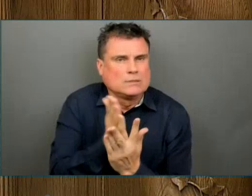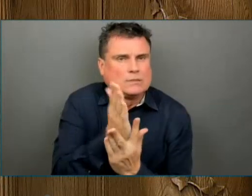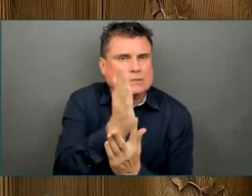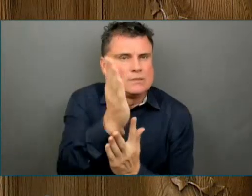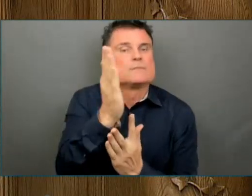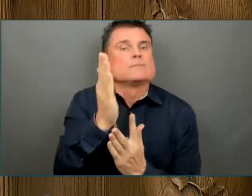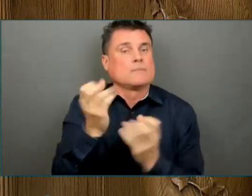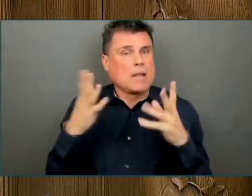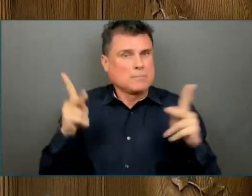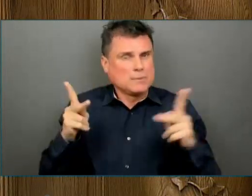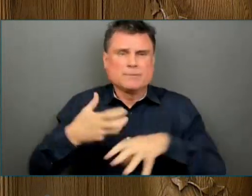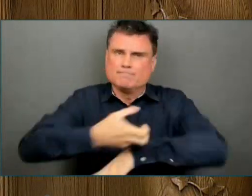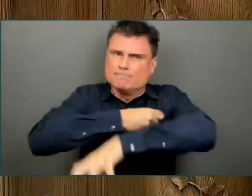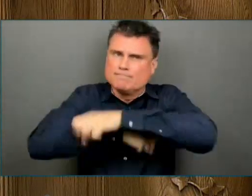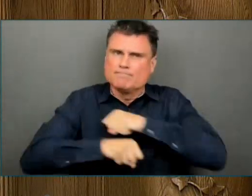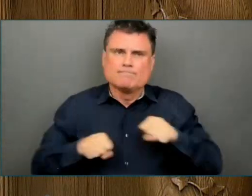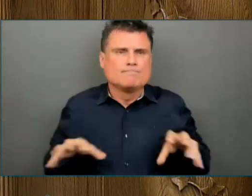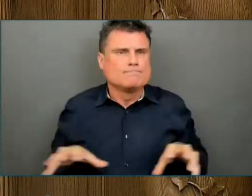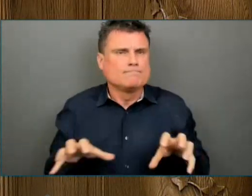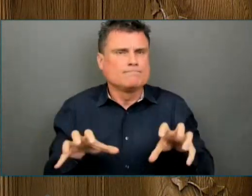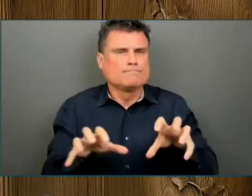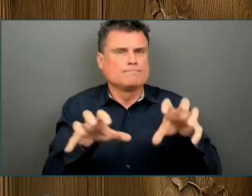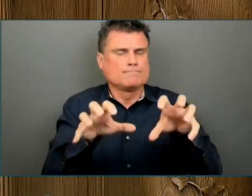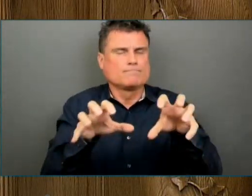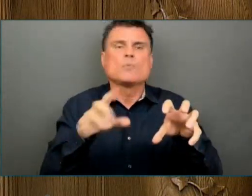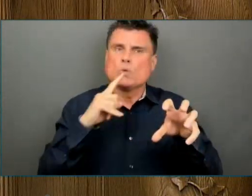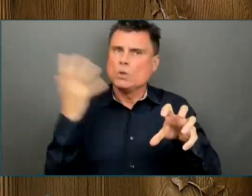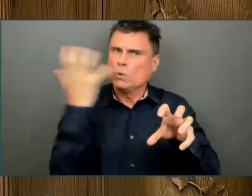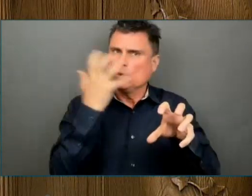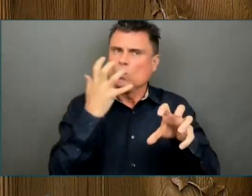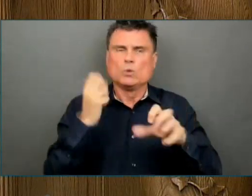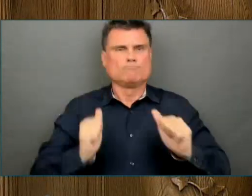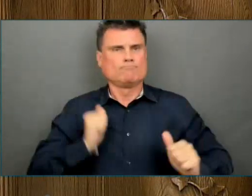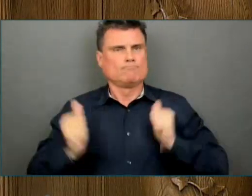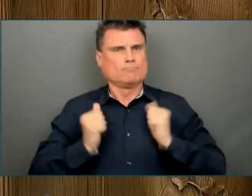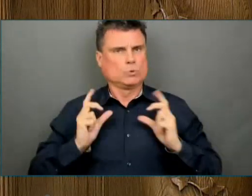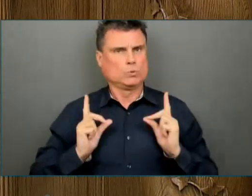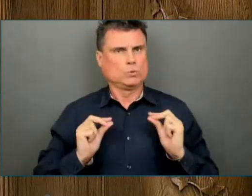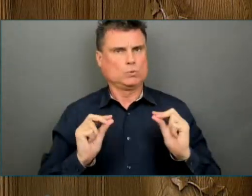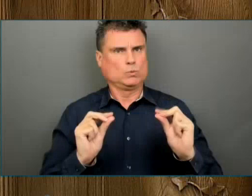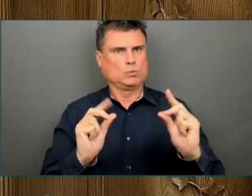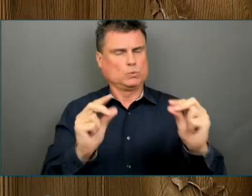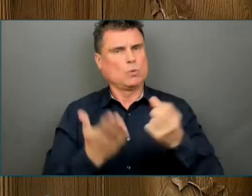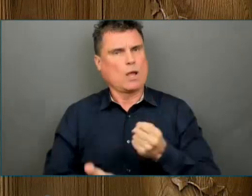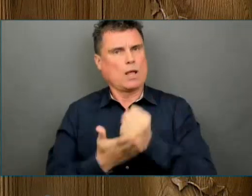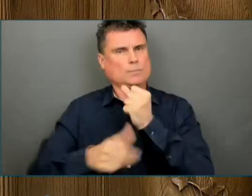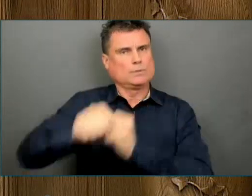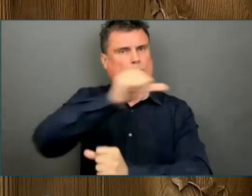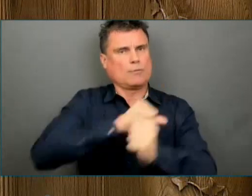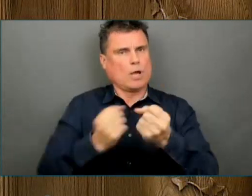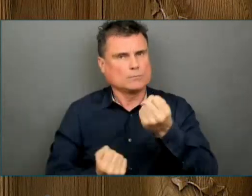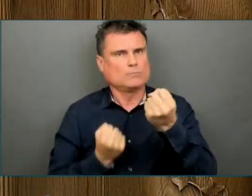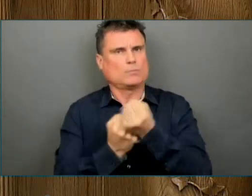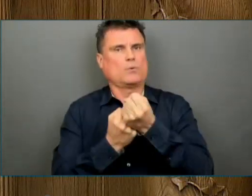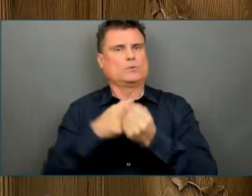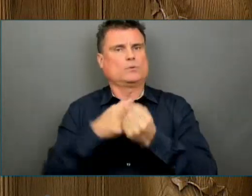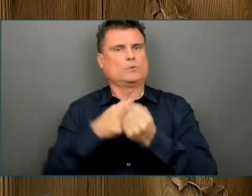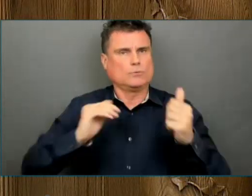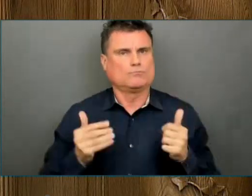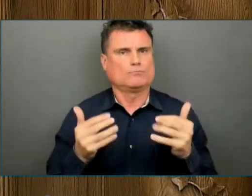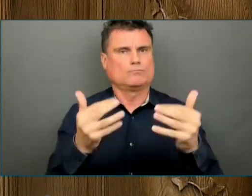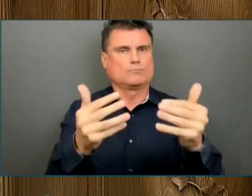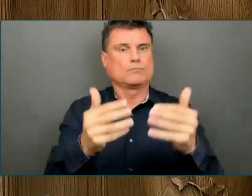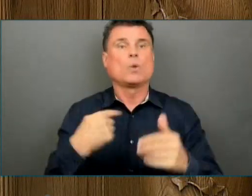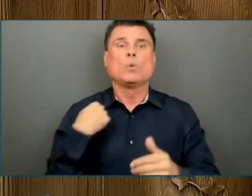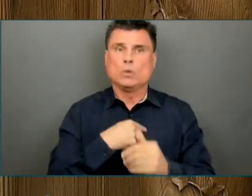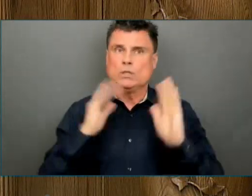extraordinary time. We've come a long way by looking out for each other. The lessons we have learned over the last year will serve